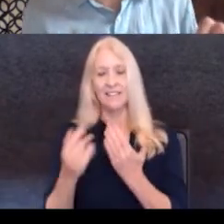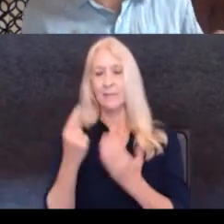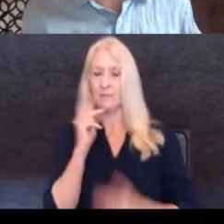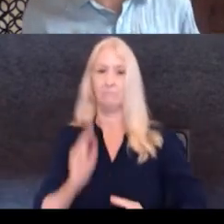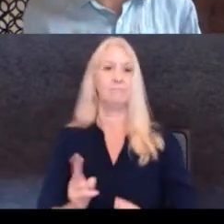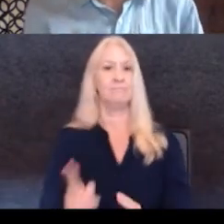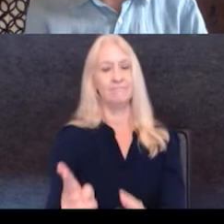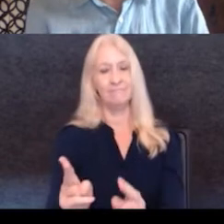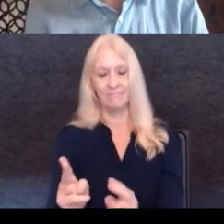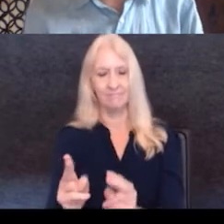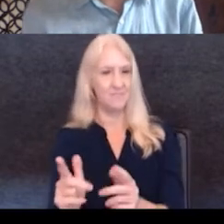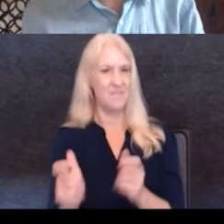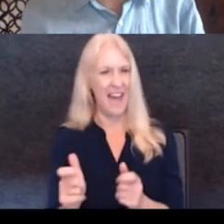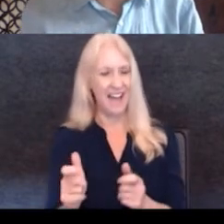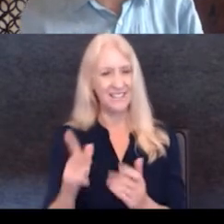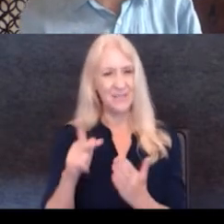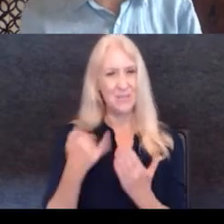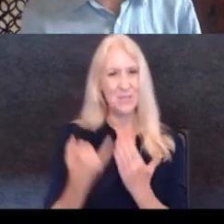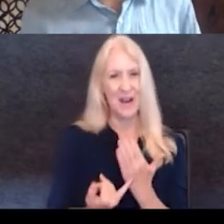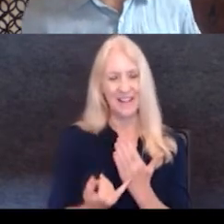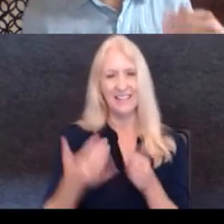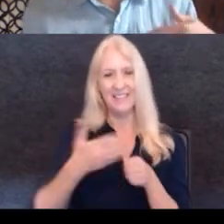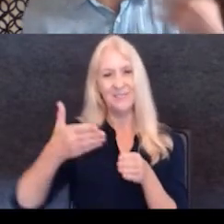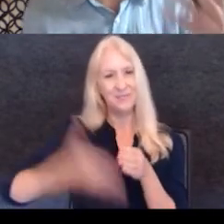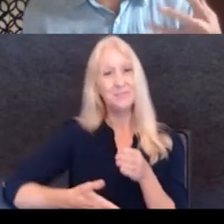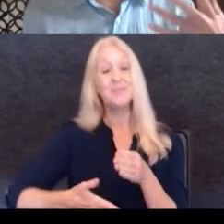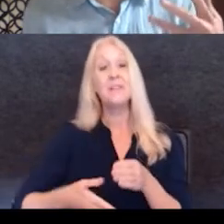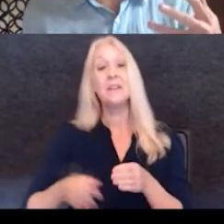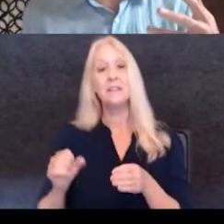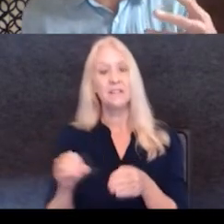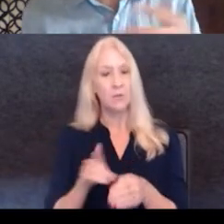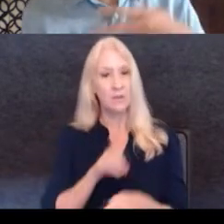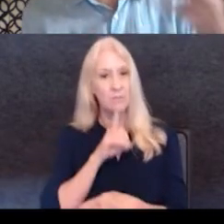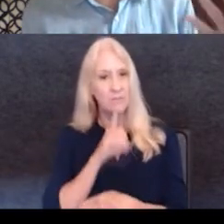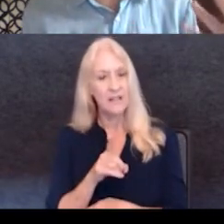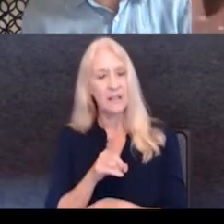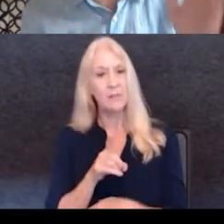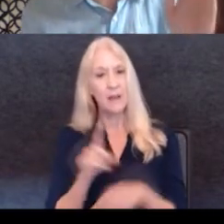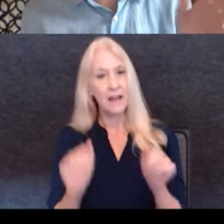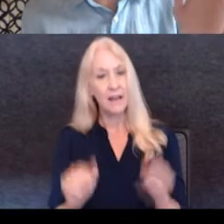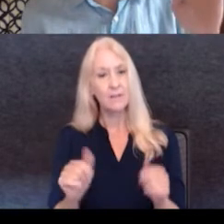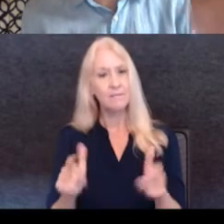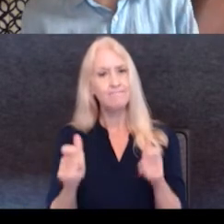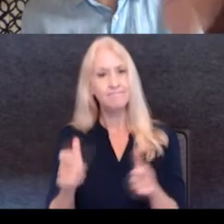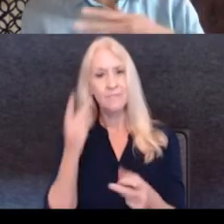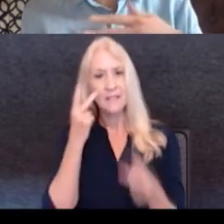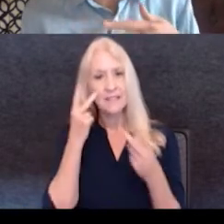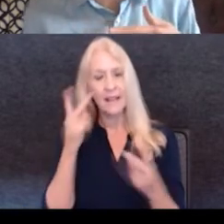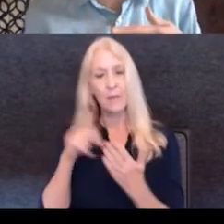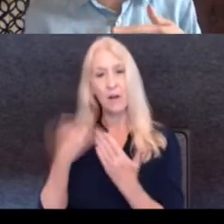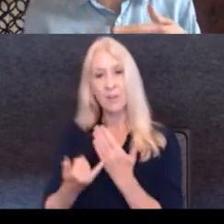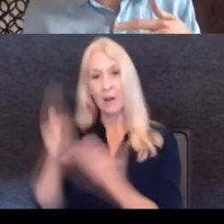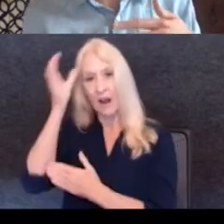on the, uh, on the project, uh, button. And so we got to really just quickly see how a project goes from concept